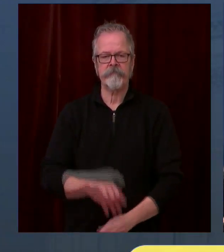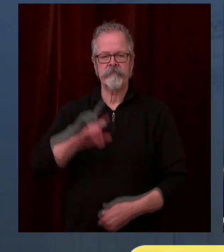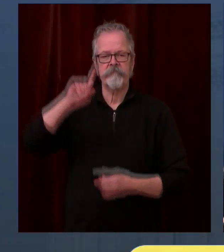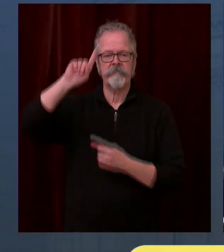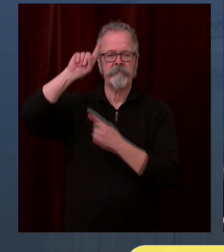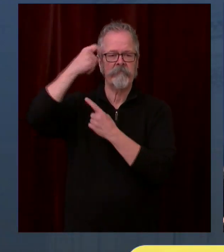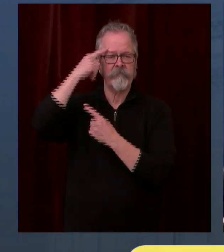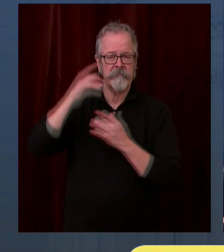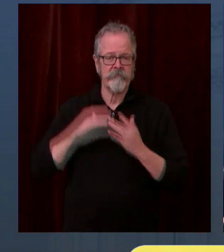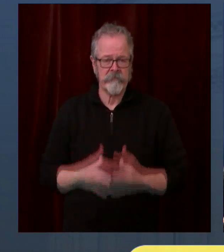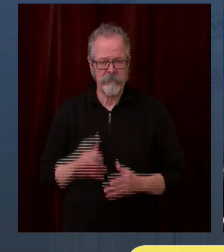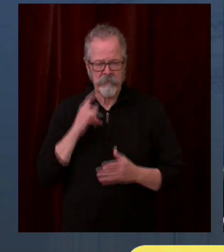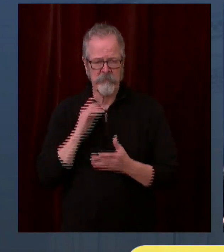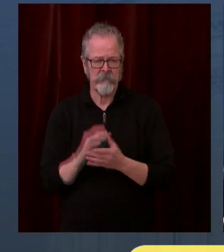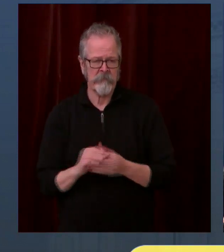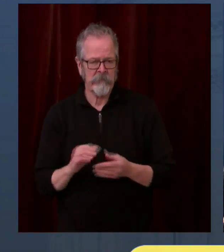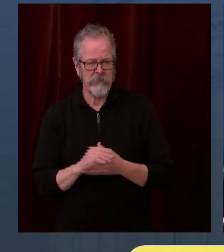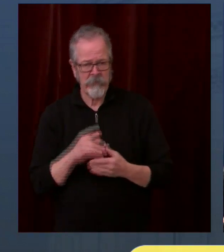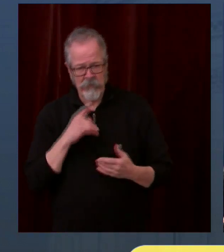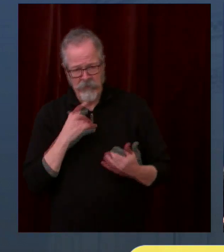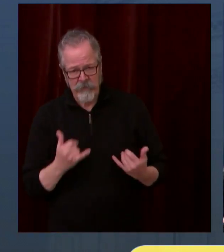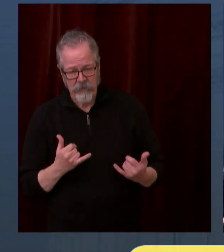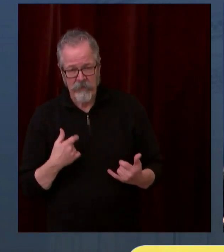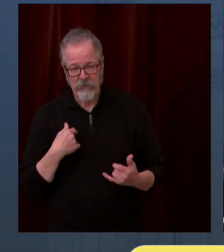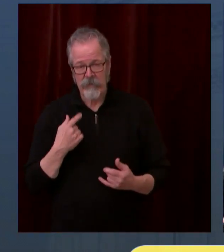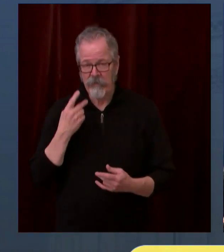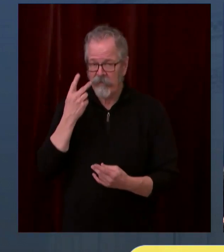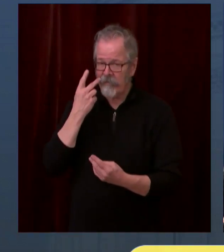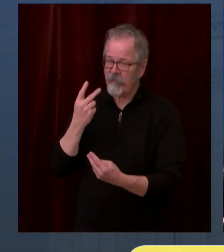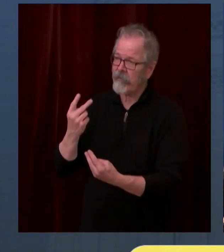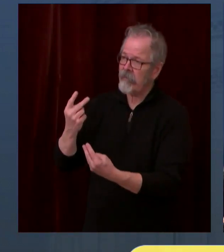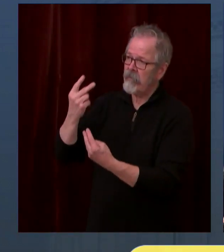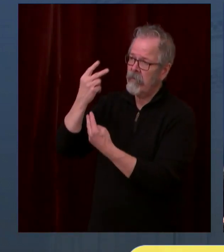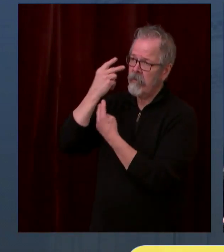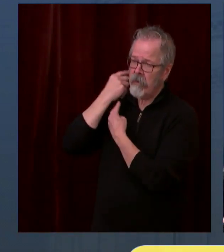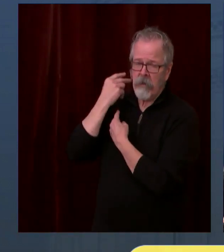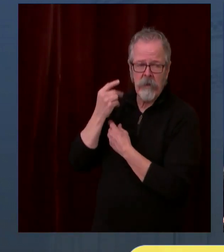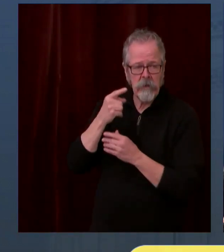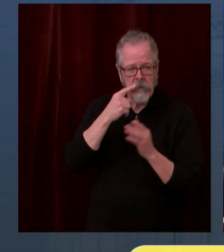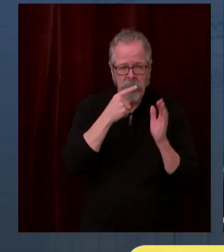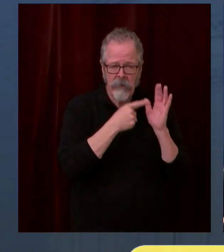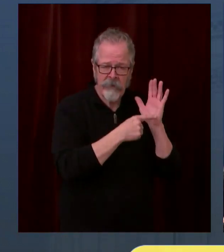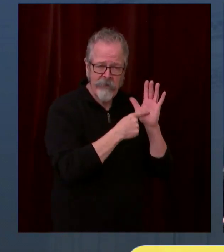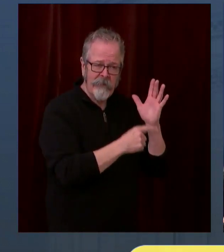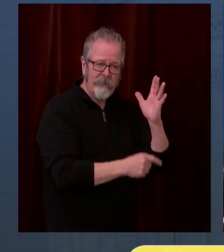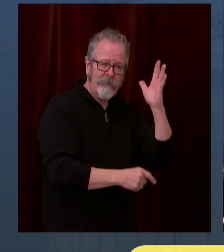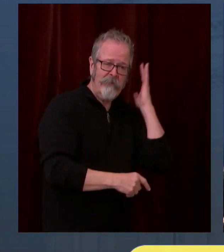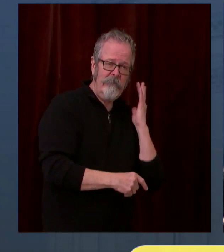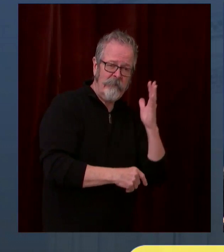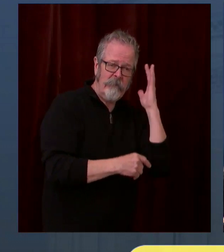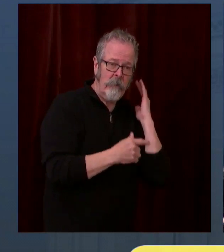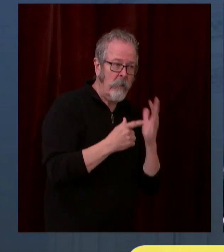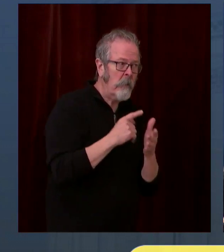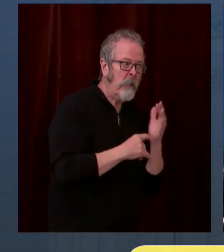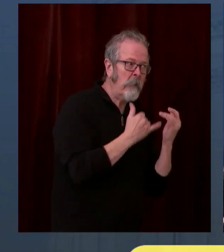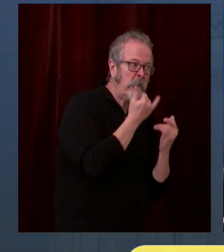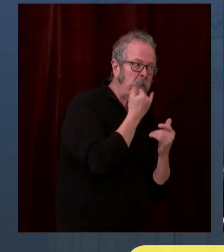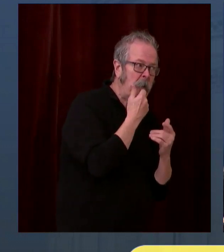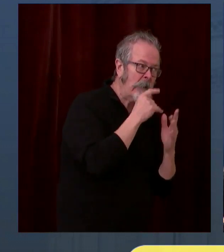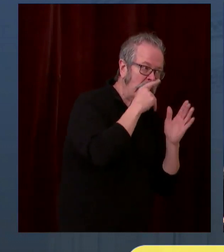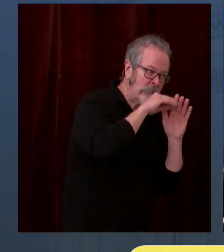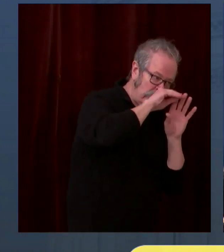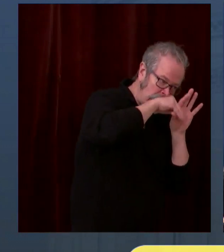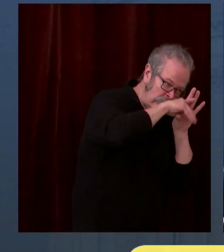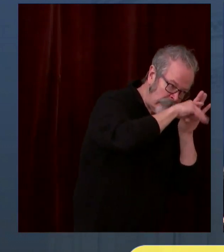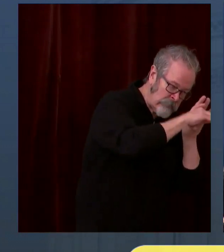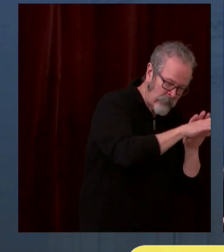I'm less interested in yesterday and more interested in today, what we can do today, which is we can adopt, we can use principles that we have now